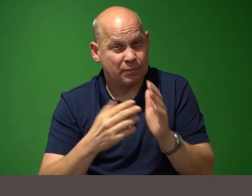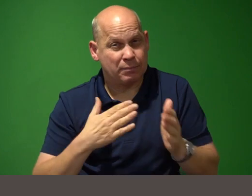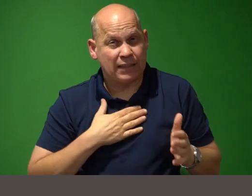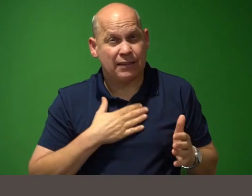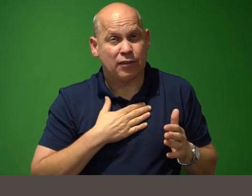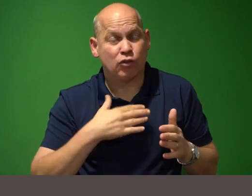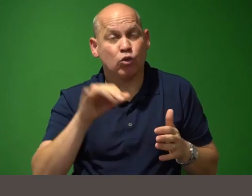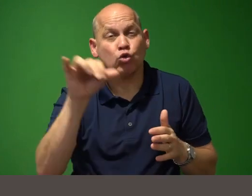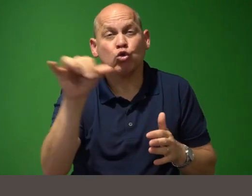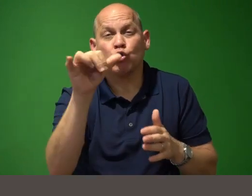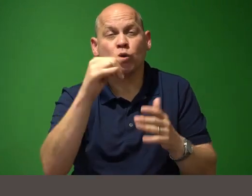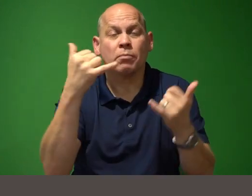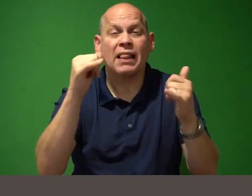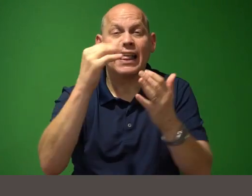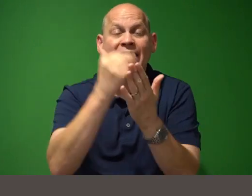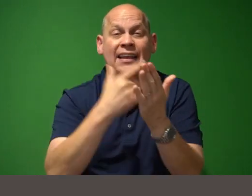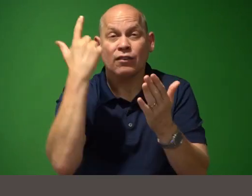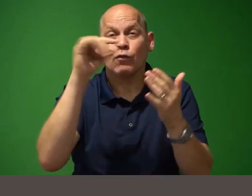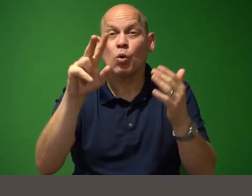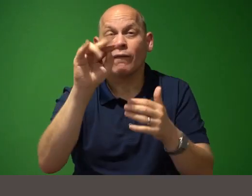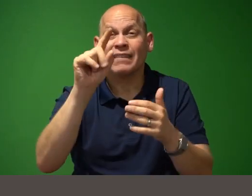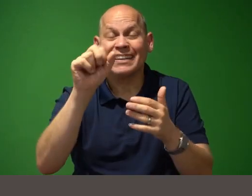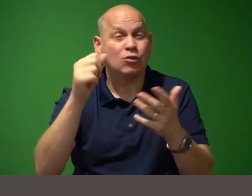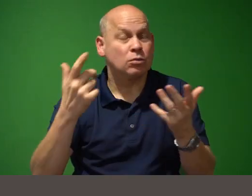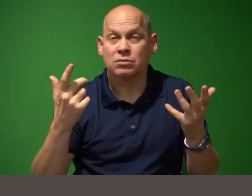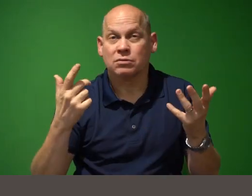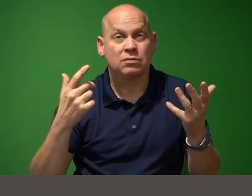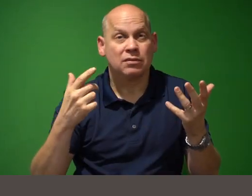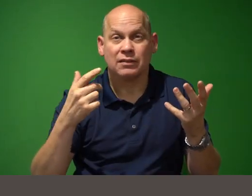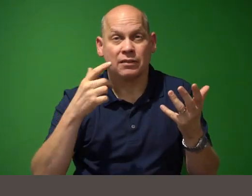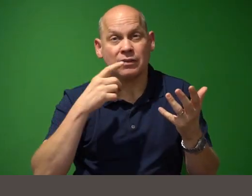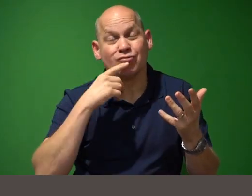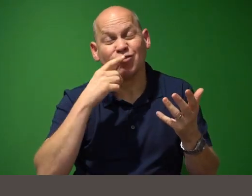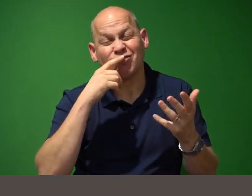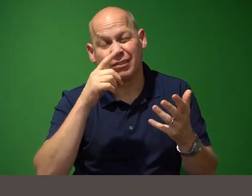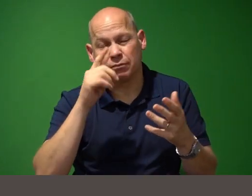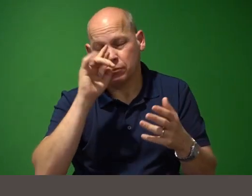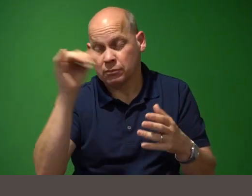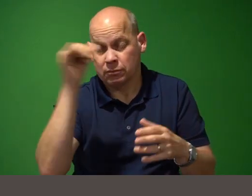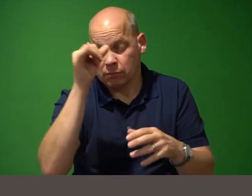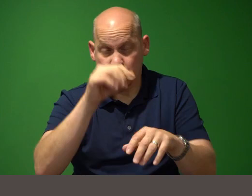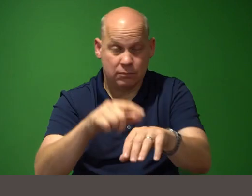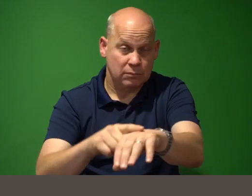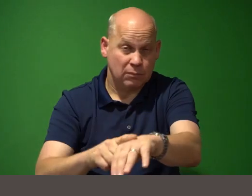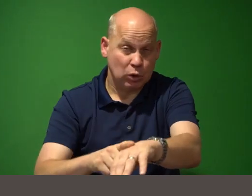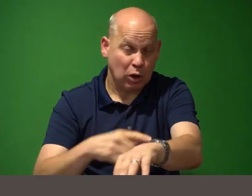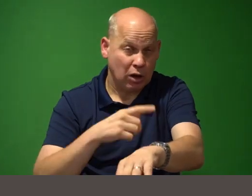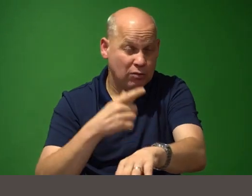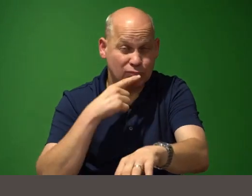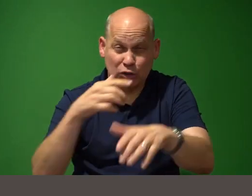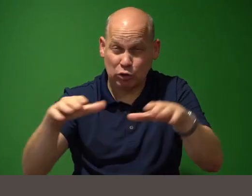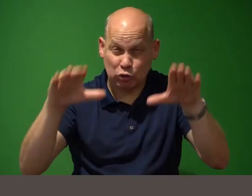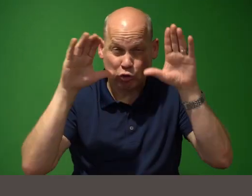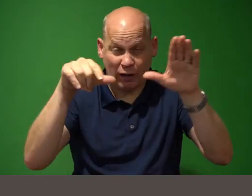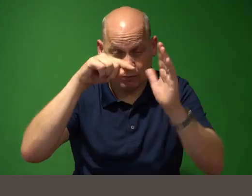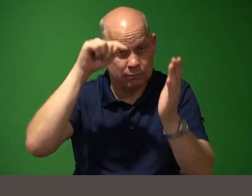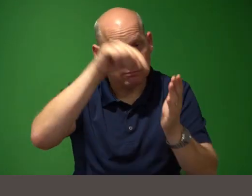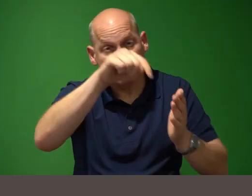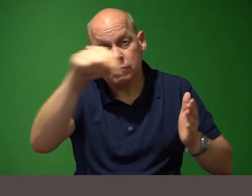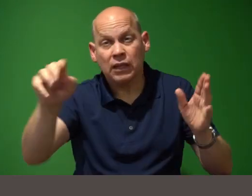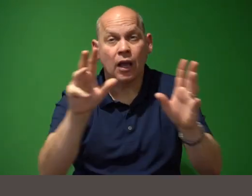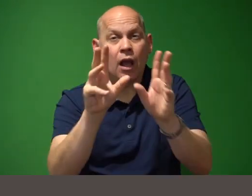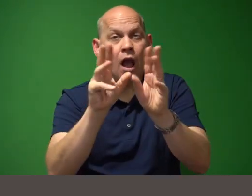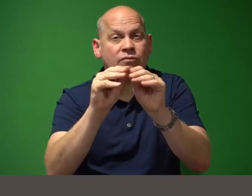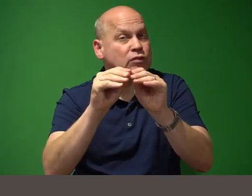videos is um it's rather long this is really great like these conferences are being run by some great organizers